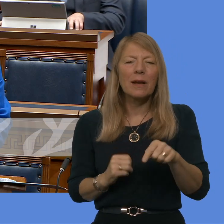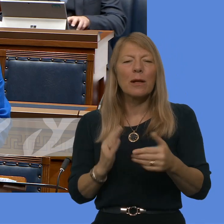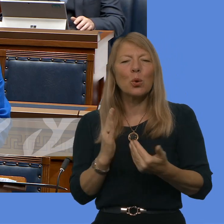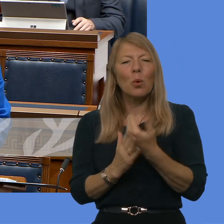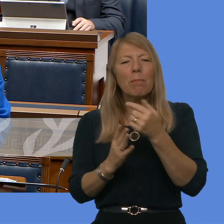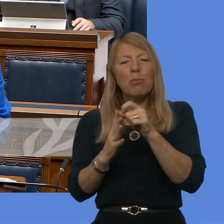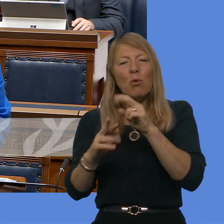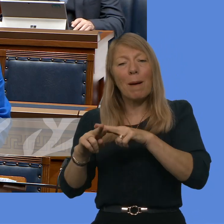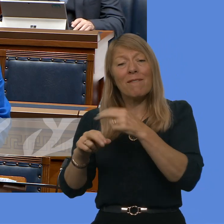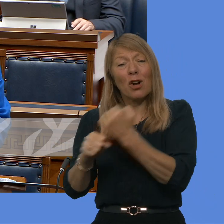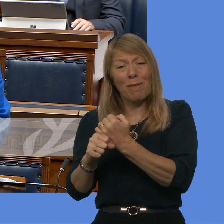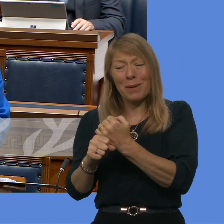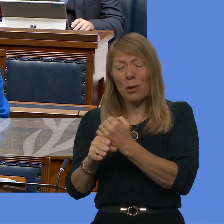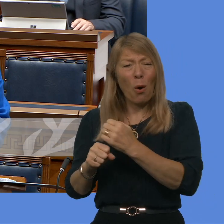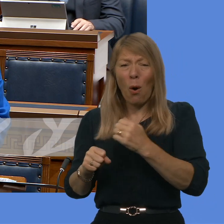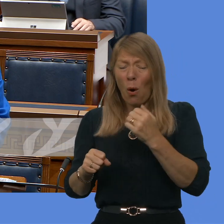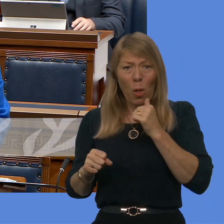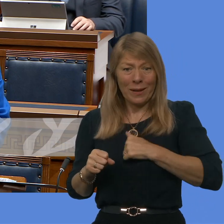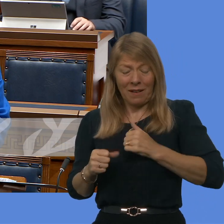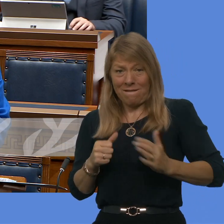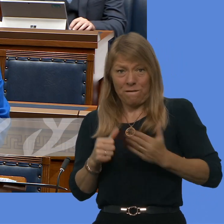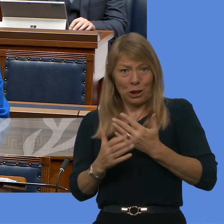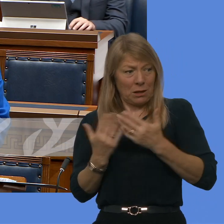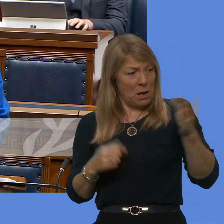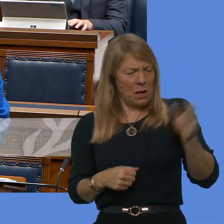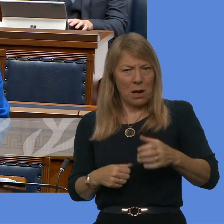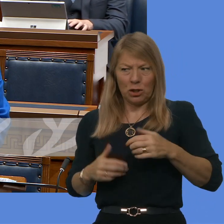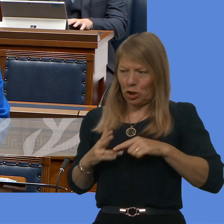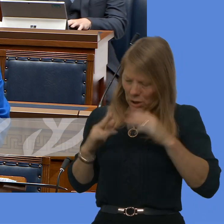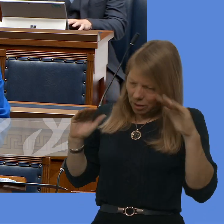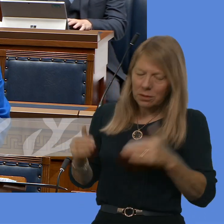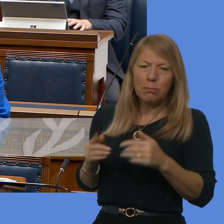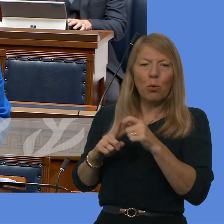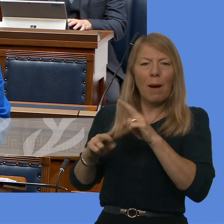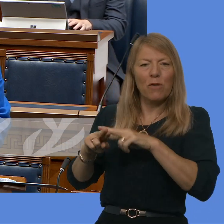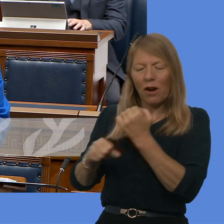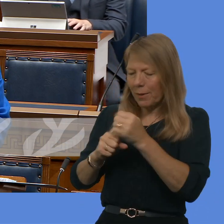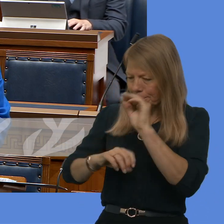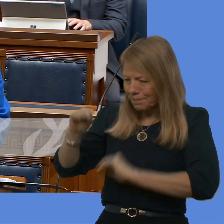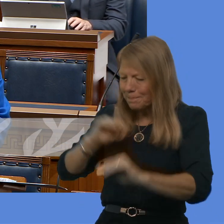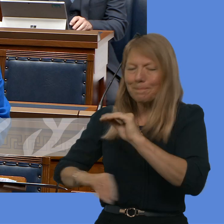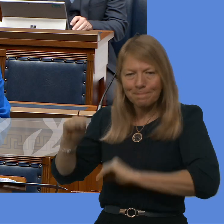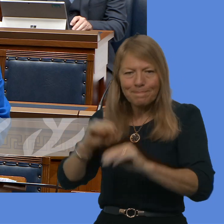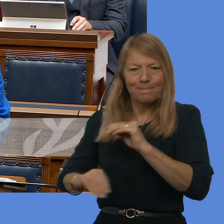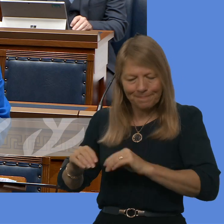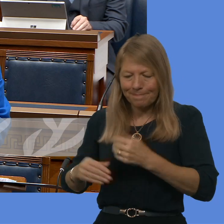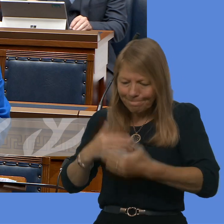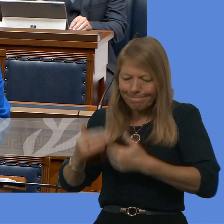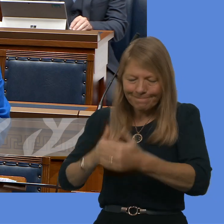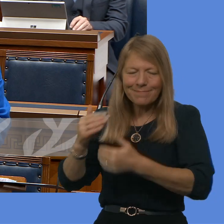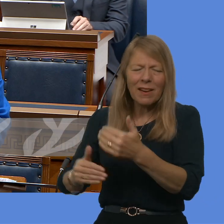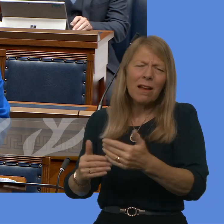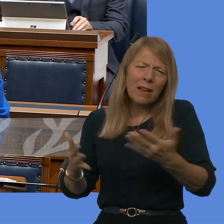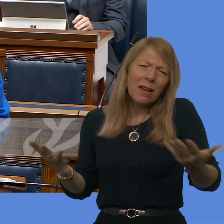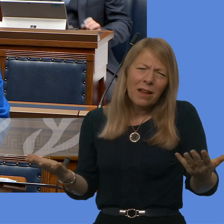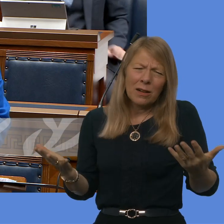we took on these roles. Of course, there is learning to take from that process, but of course, we want to make sure that this is a